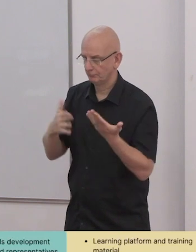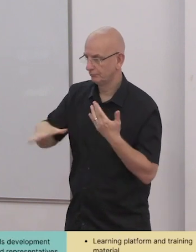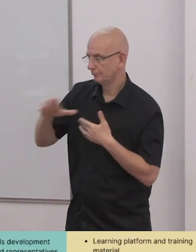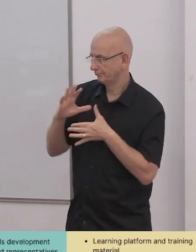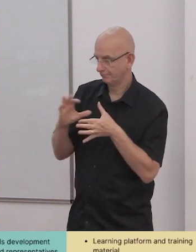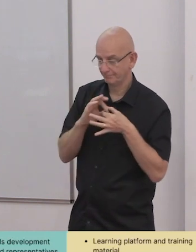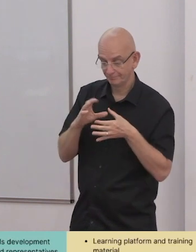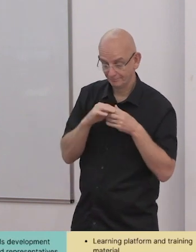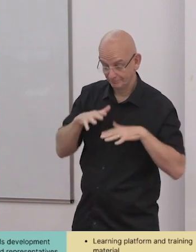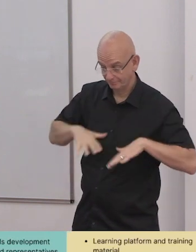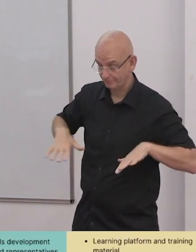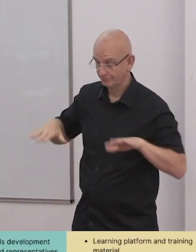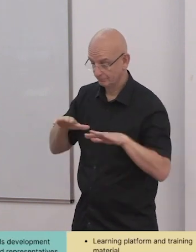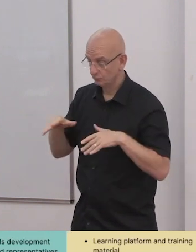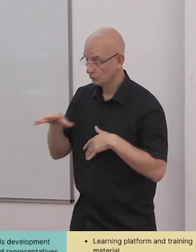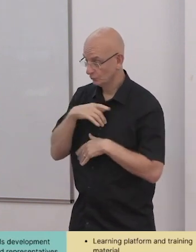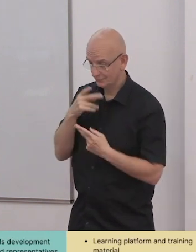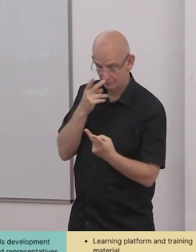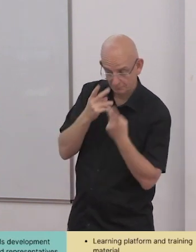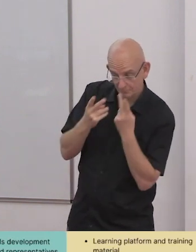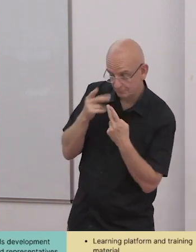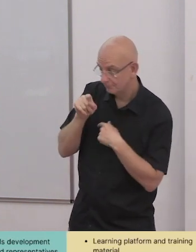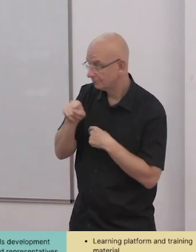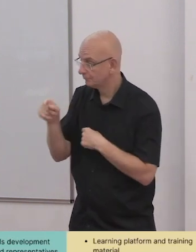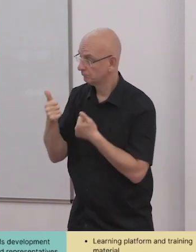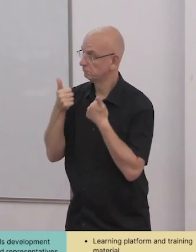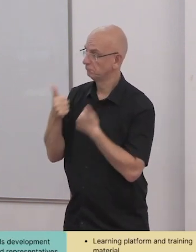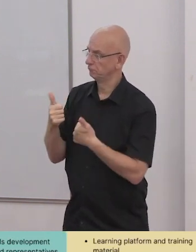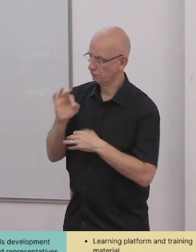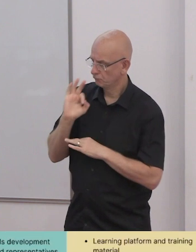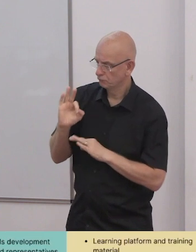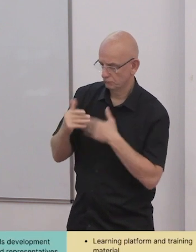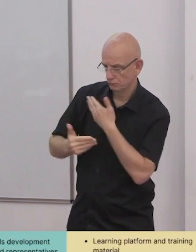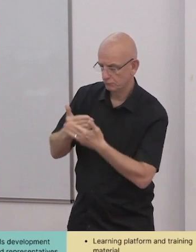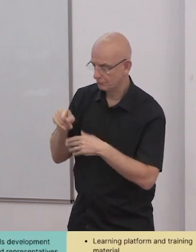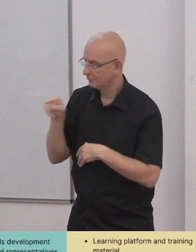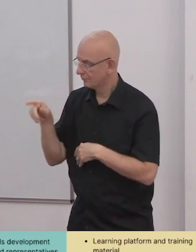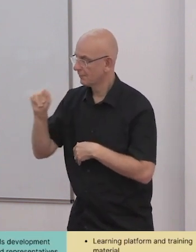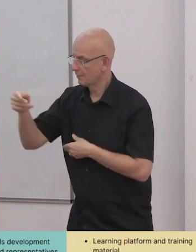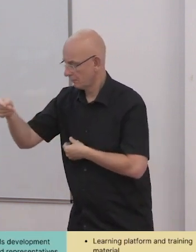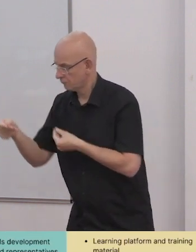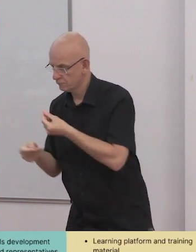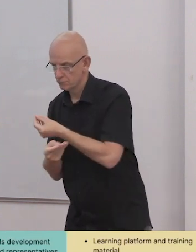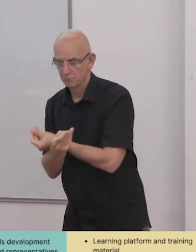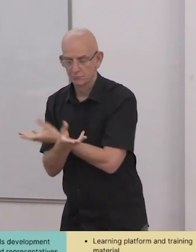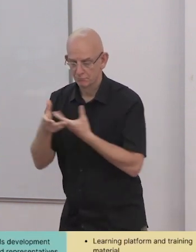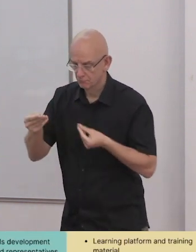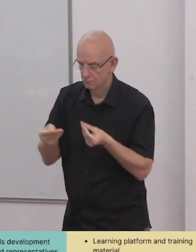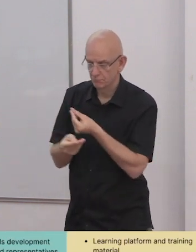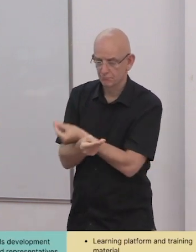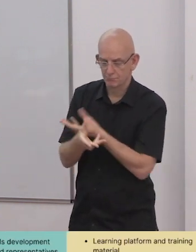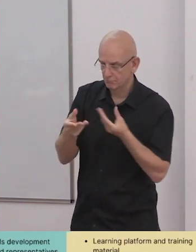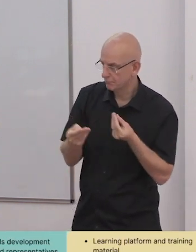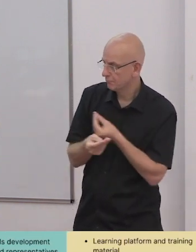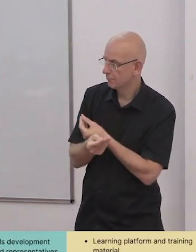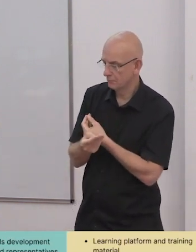Then we also support and develop projects at the country level to demonstrate and implement